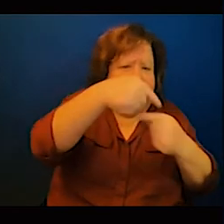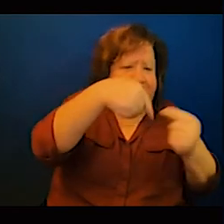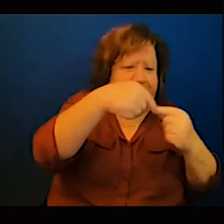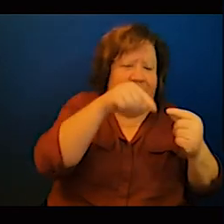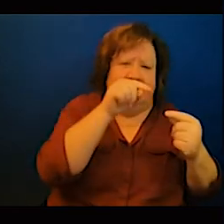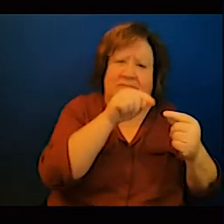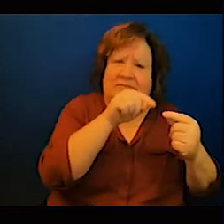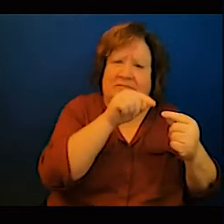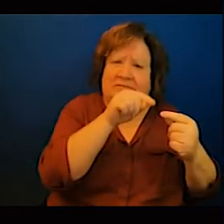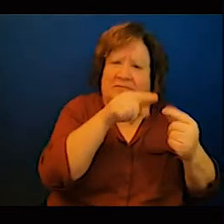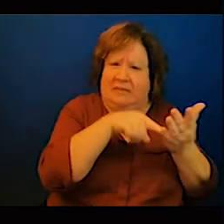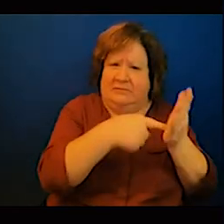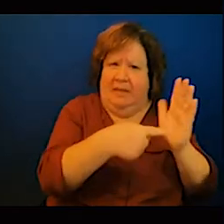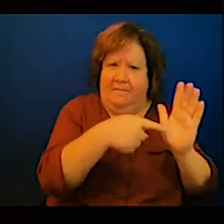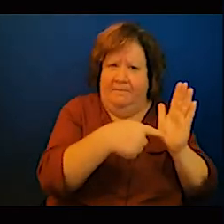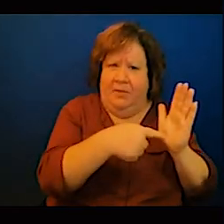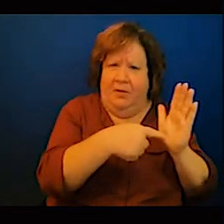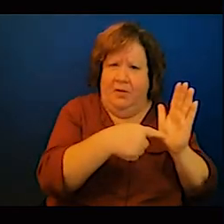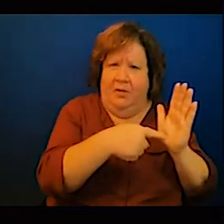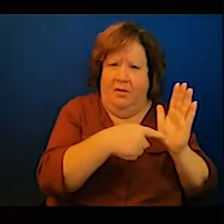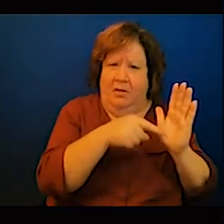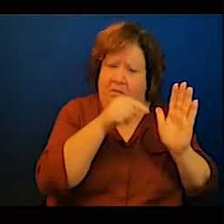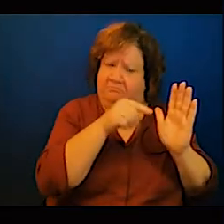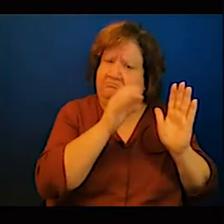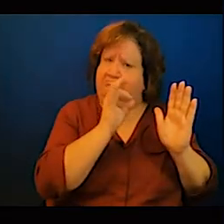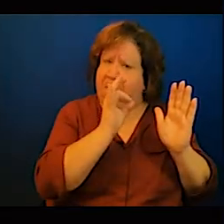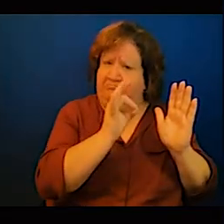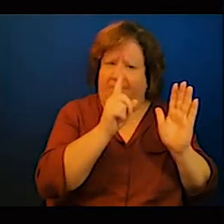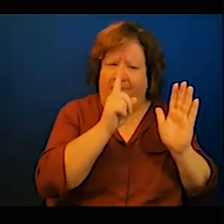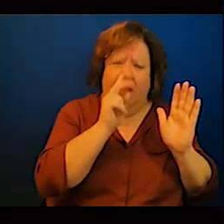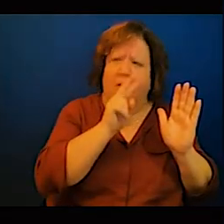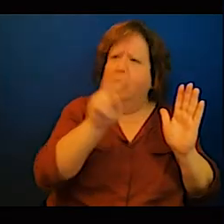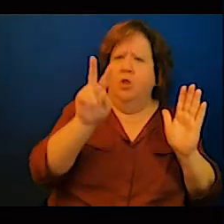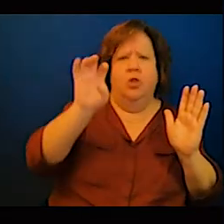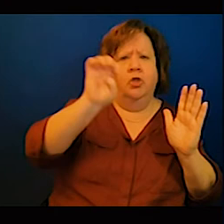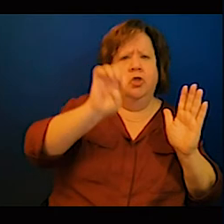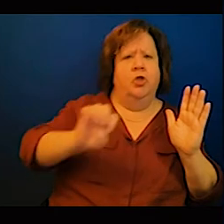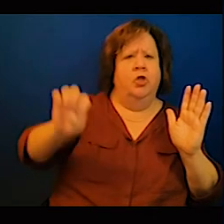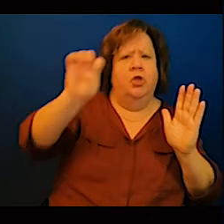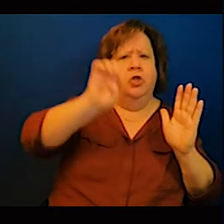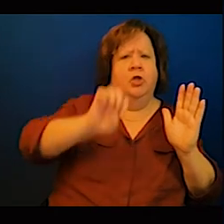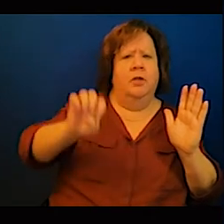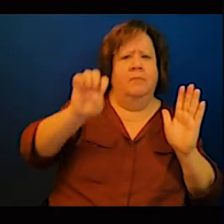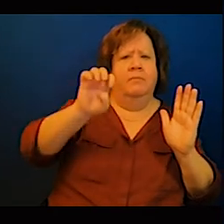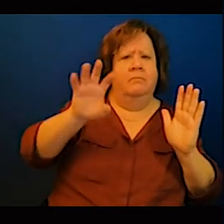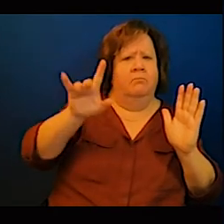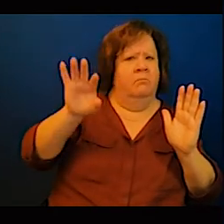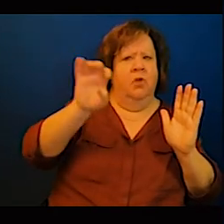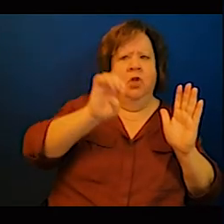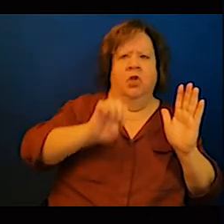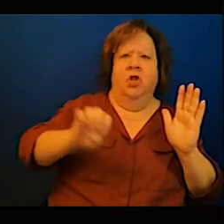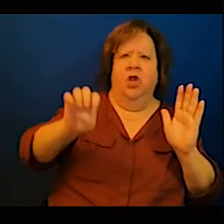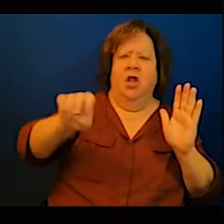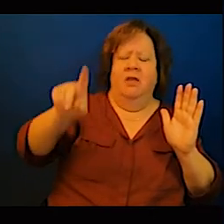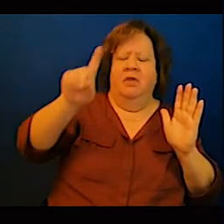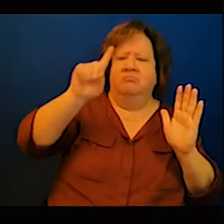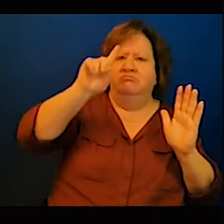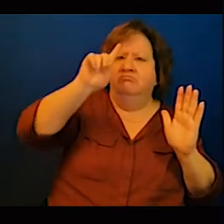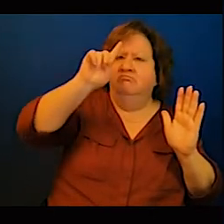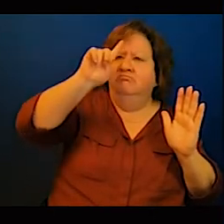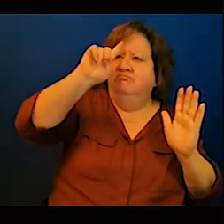they've invented a panoply of solar panels double phased solar panels that